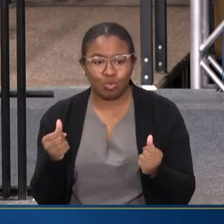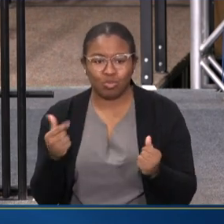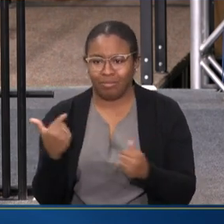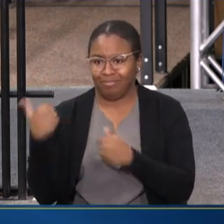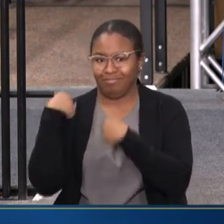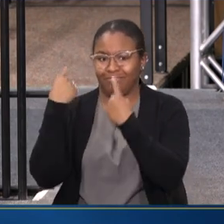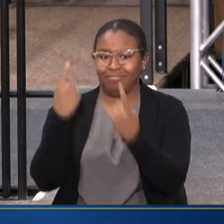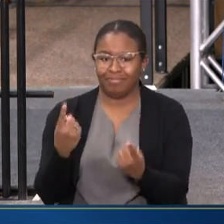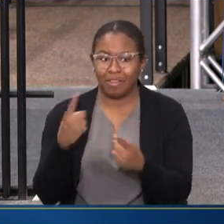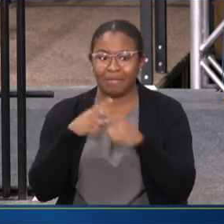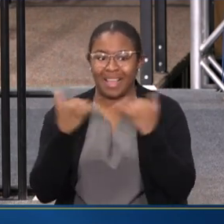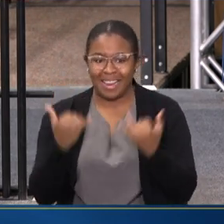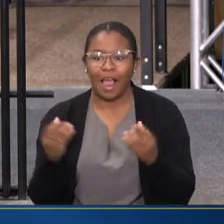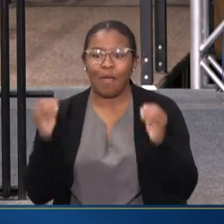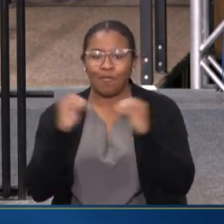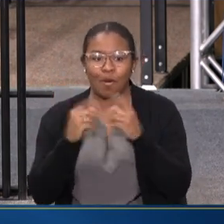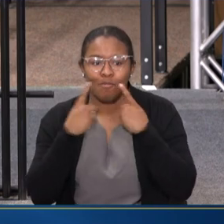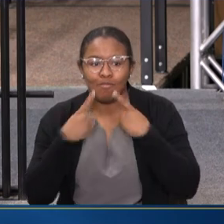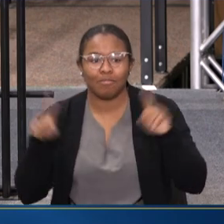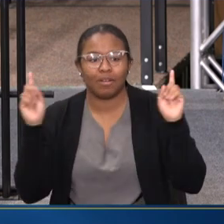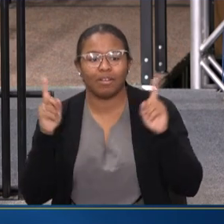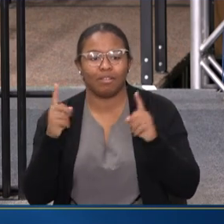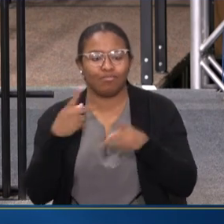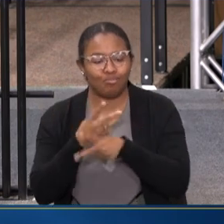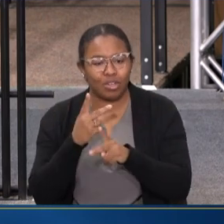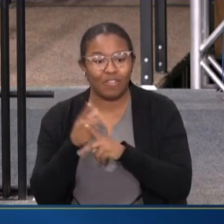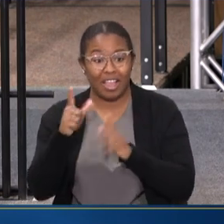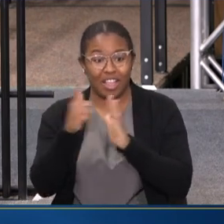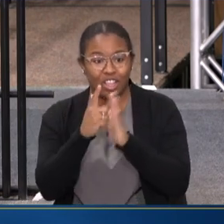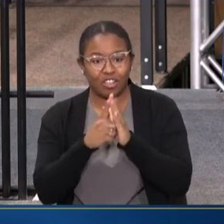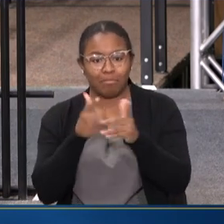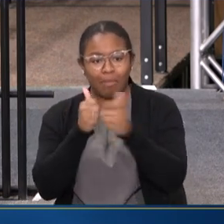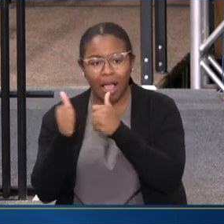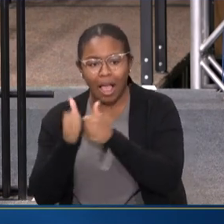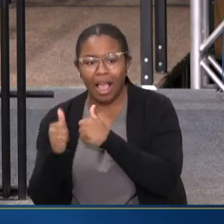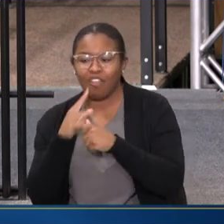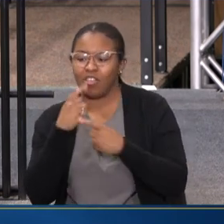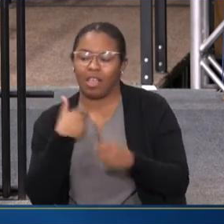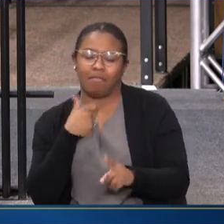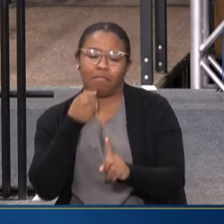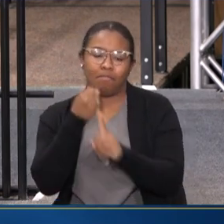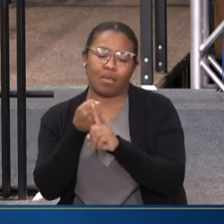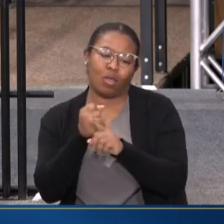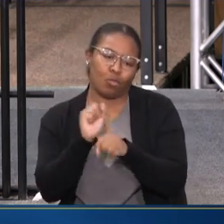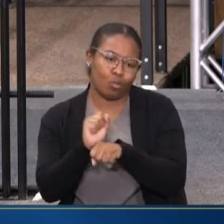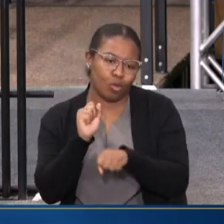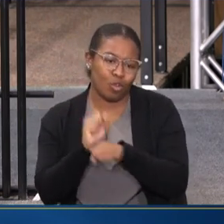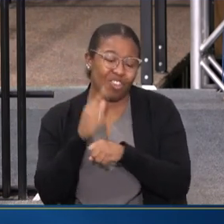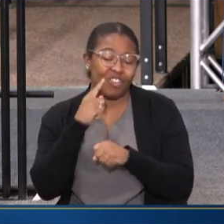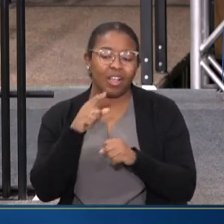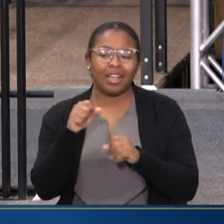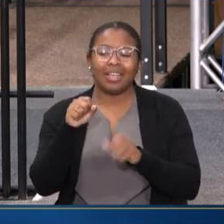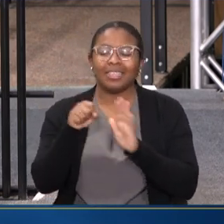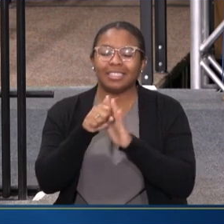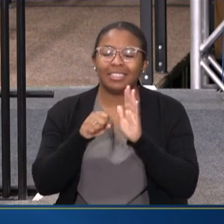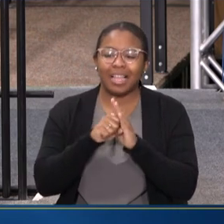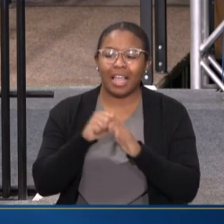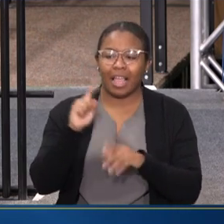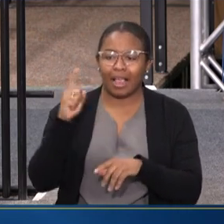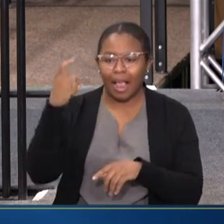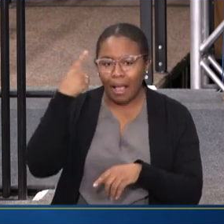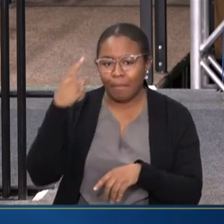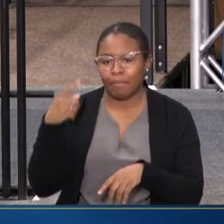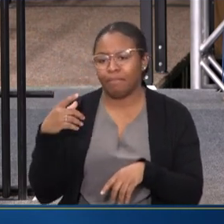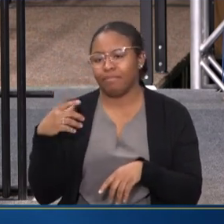ENABLED INCREDIBLY PRODUCTIVE LEGISLATION, REALLY INTERESTING AND IMPACTFUL WORK IN STATE CAPITALS IN HEALTH